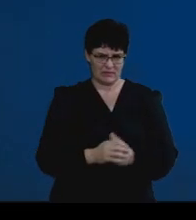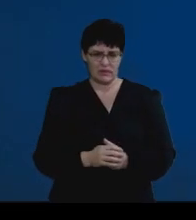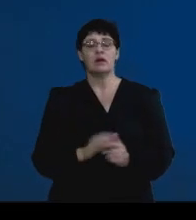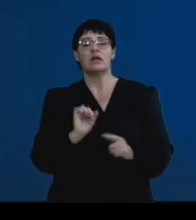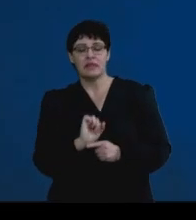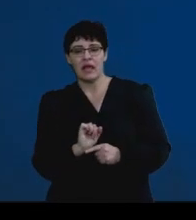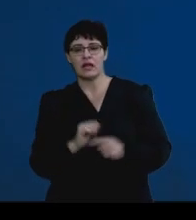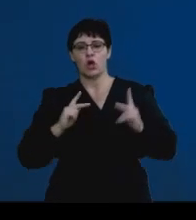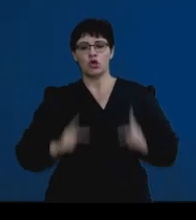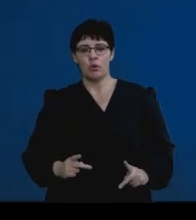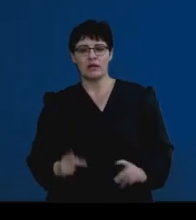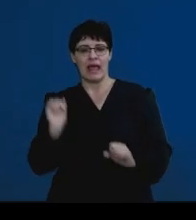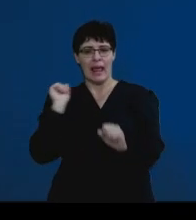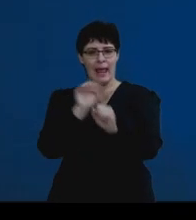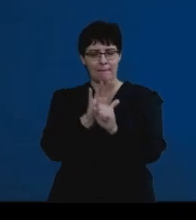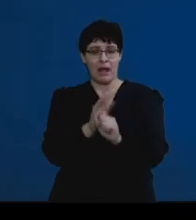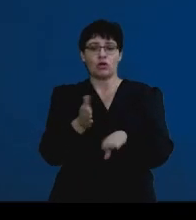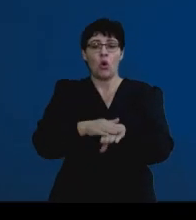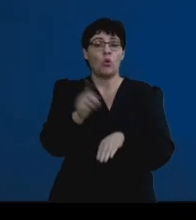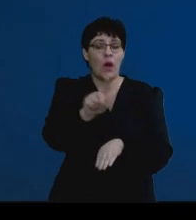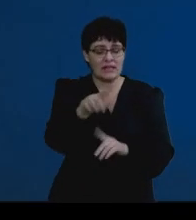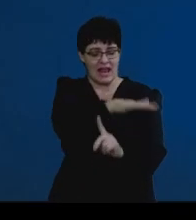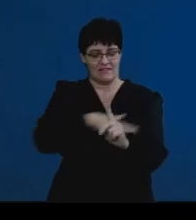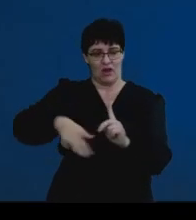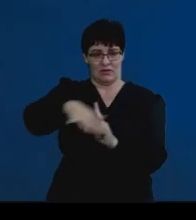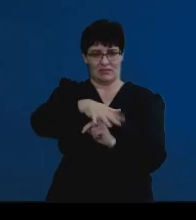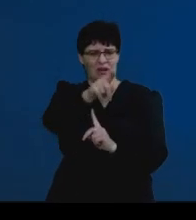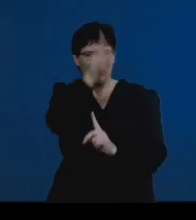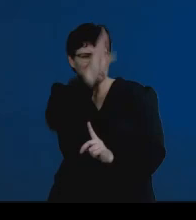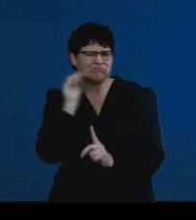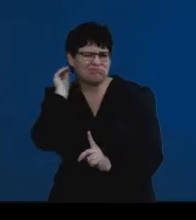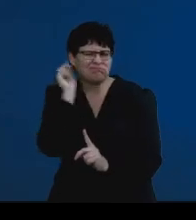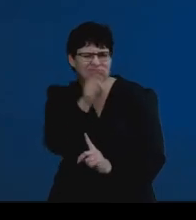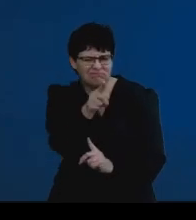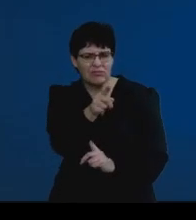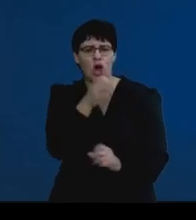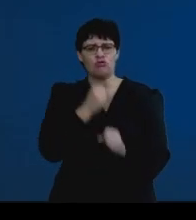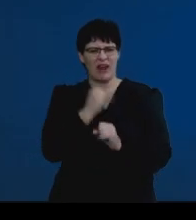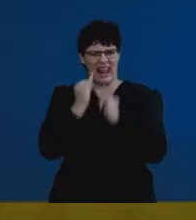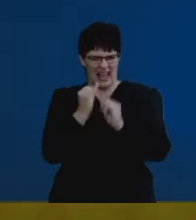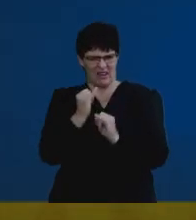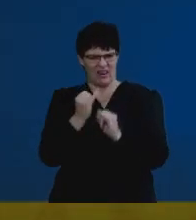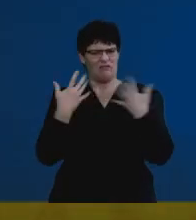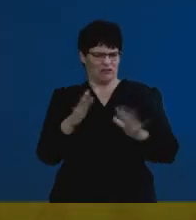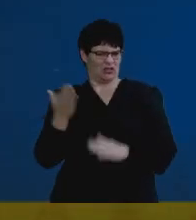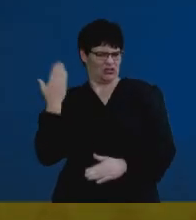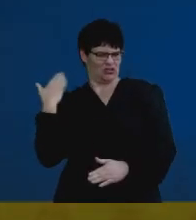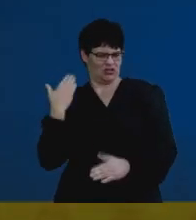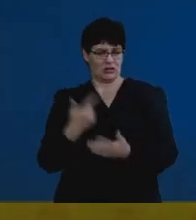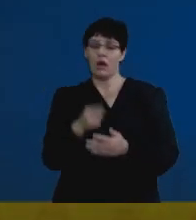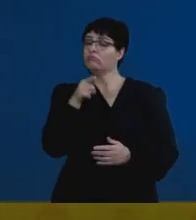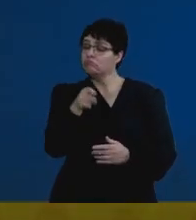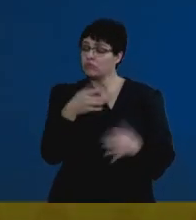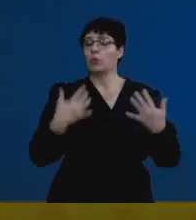impact on the environment. And if you guys recollect, this was a section that you spent time doing in grade 11. And it's crucial